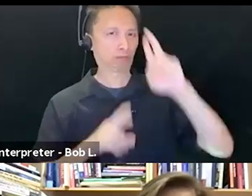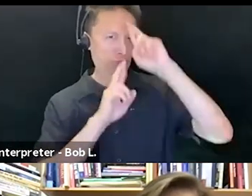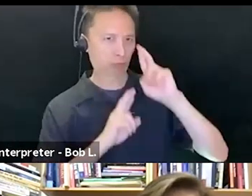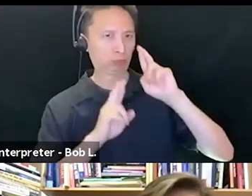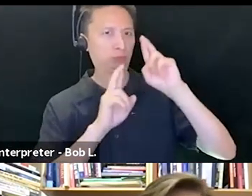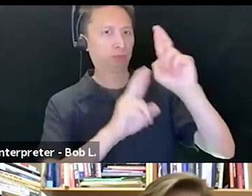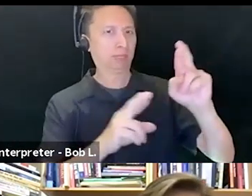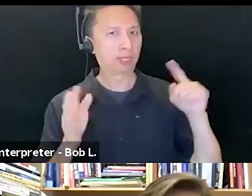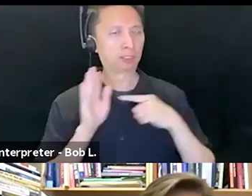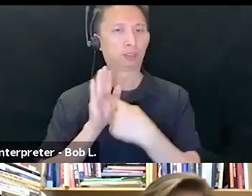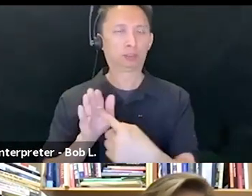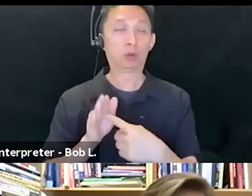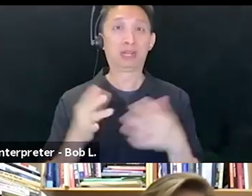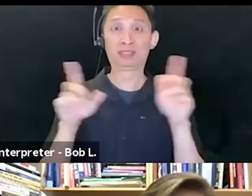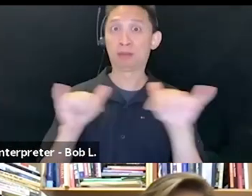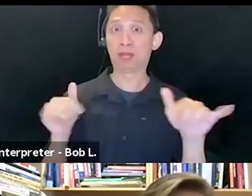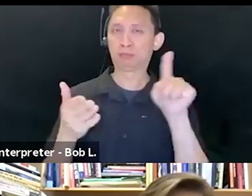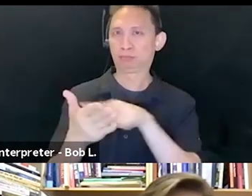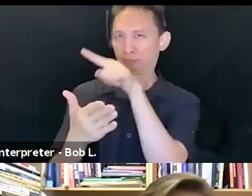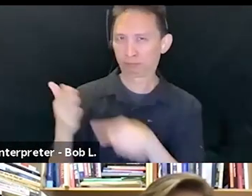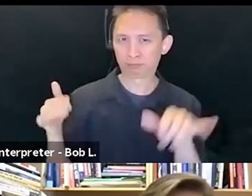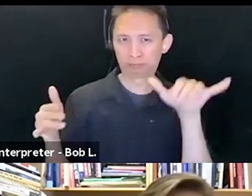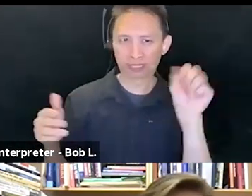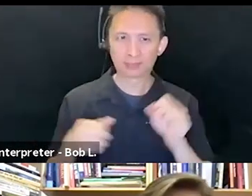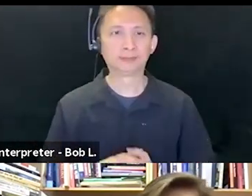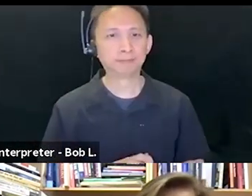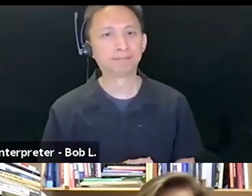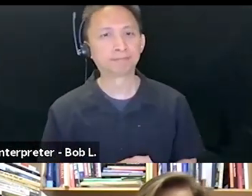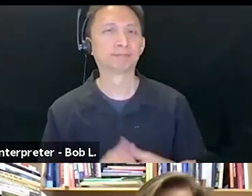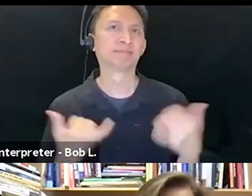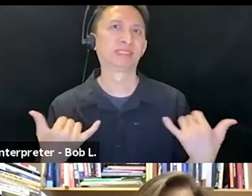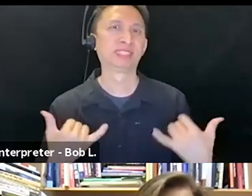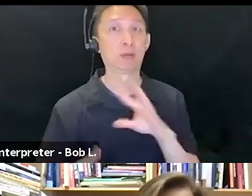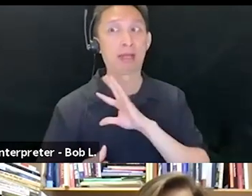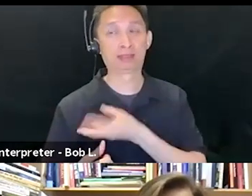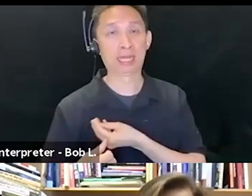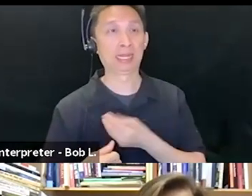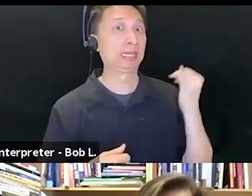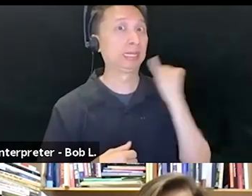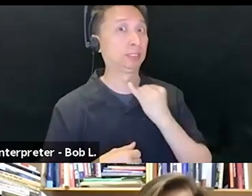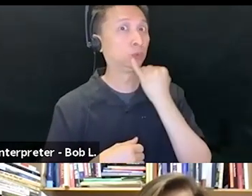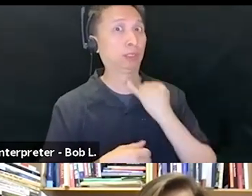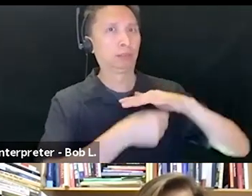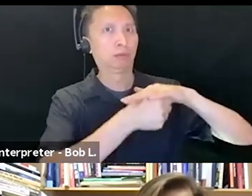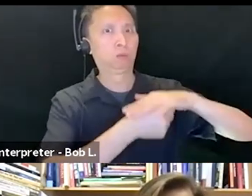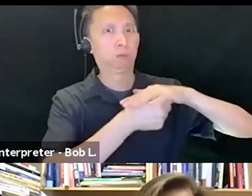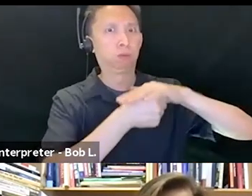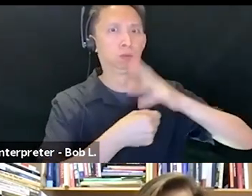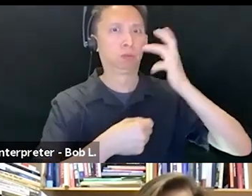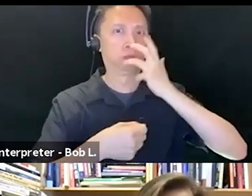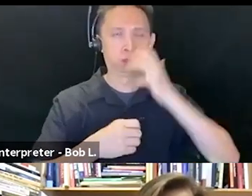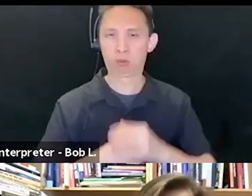concerns about Palestine and Israel. Imposing questions or expressing criticisms, we urge living up to the